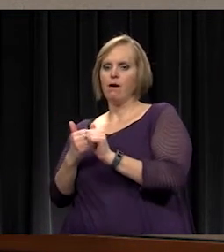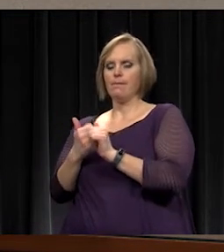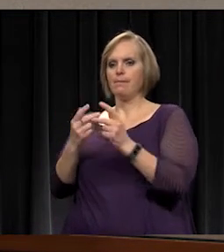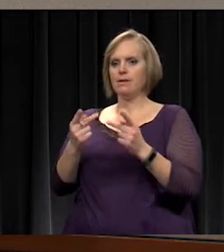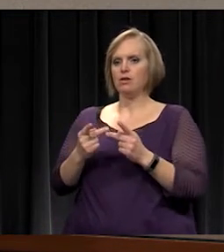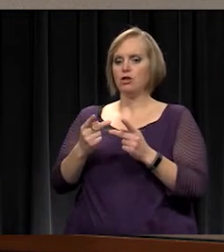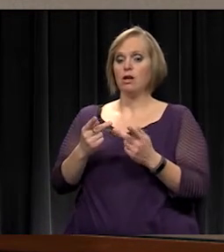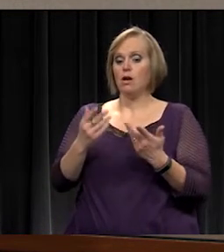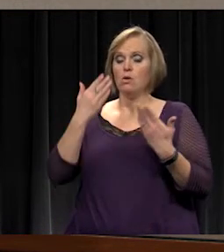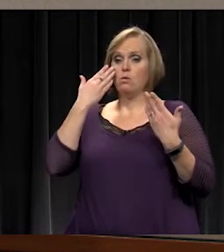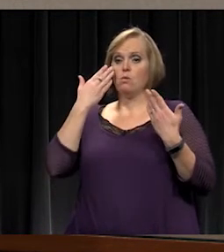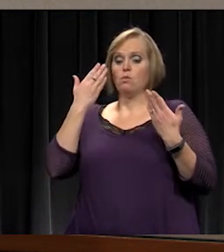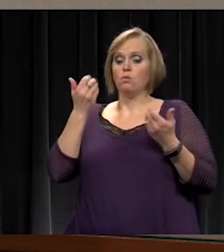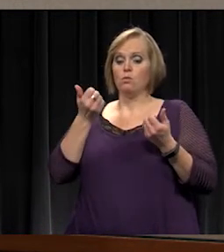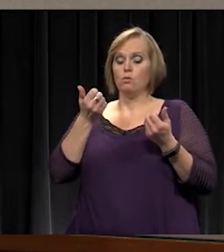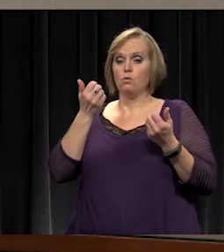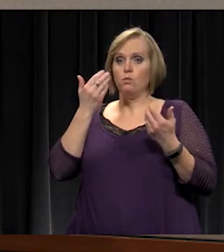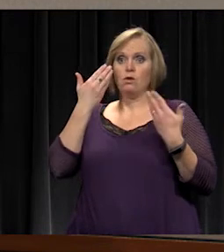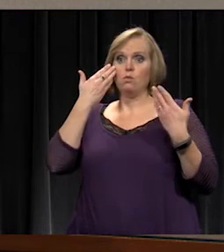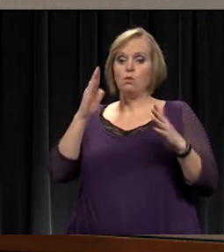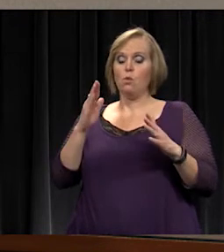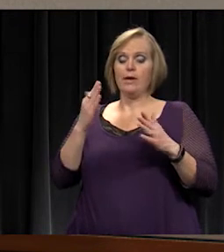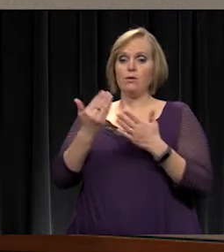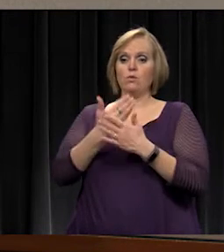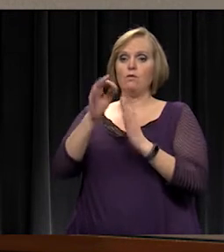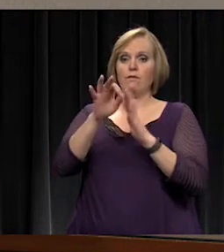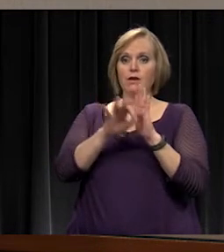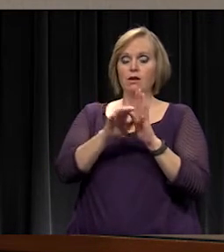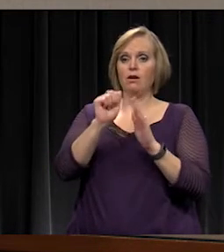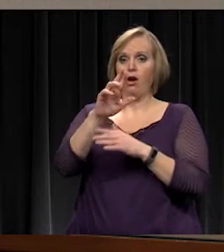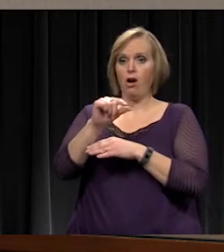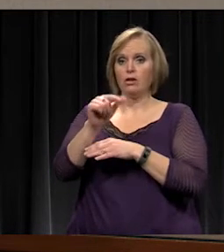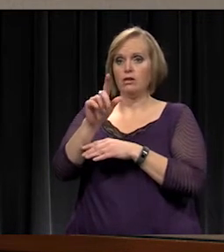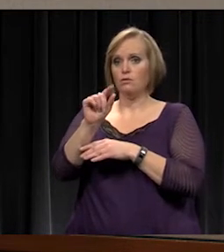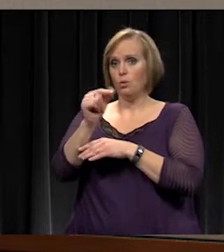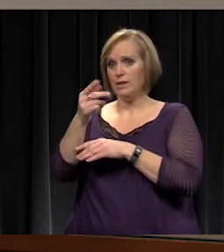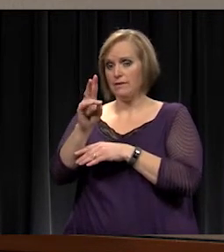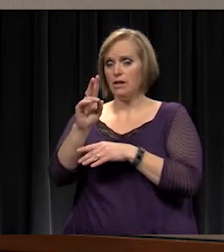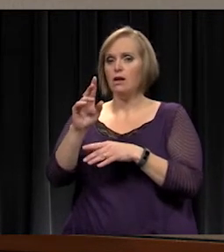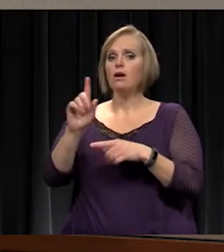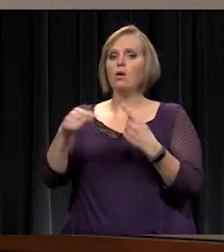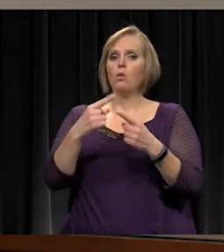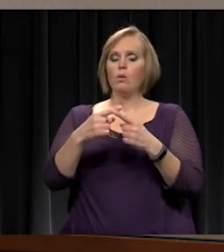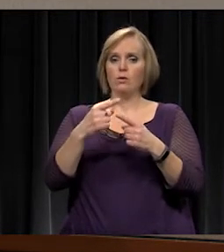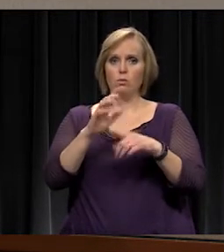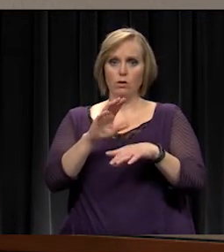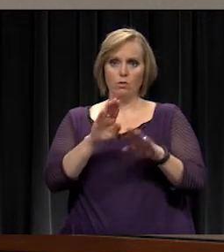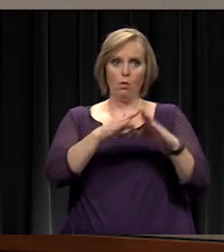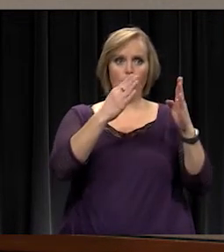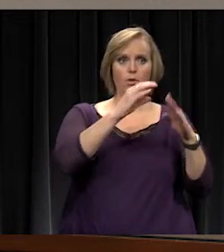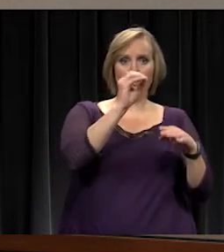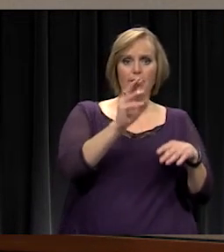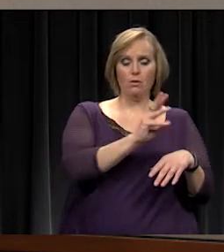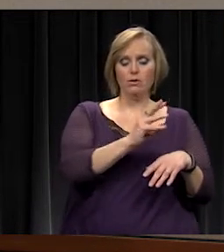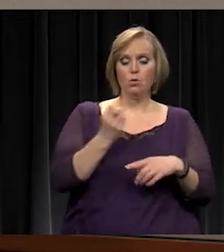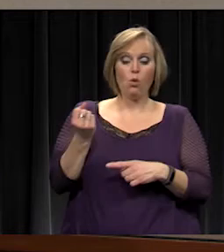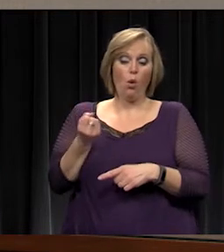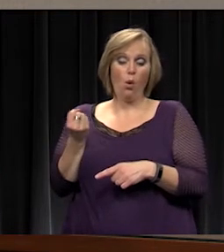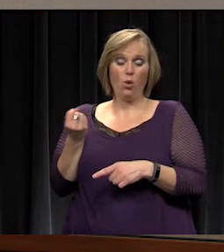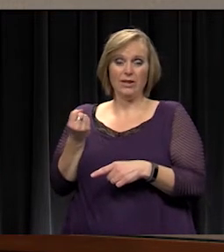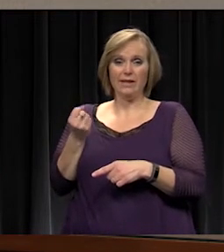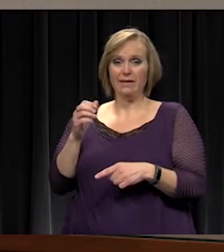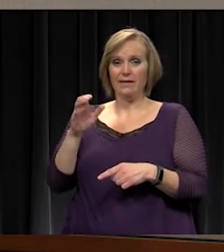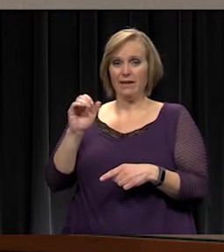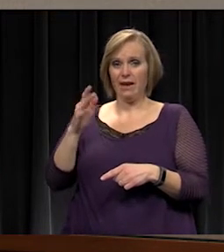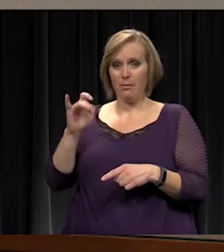formula looks like in August of 17 when we opened Olathe West. We're holding that capital outlay and trying not to use it in case we have to